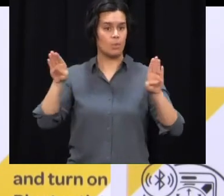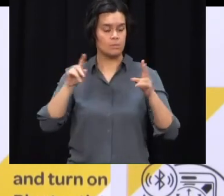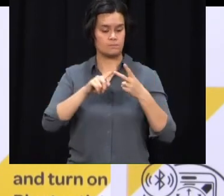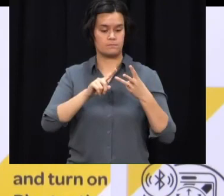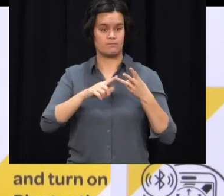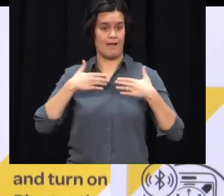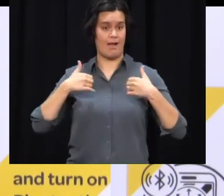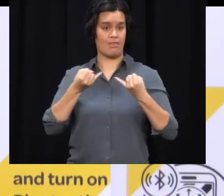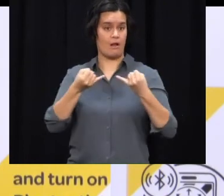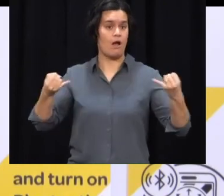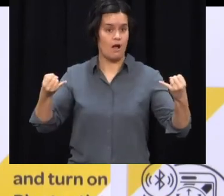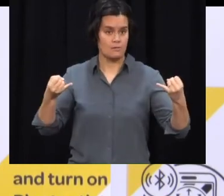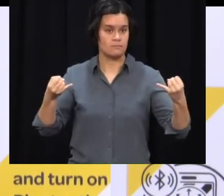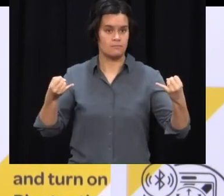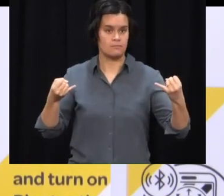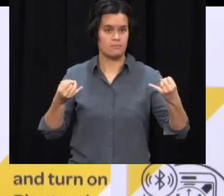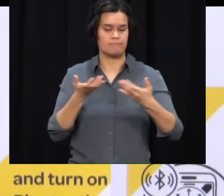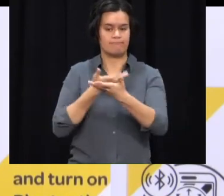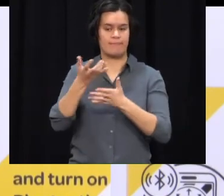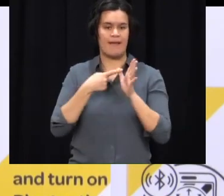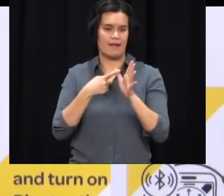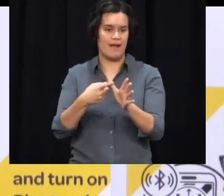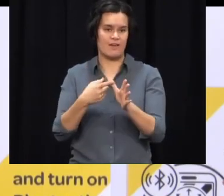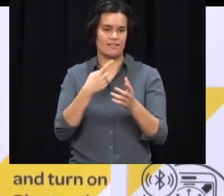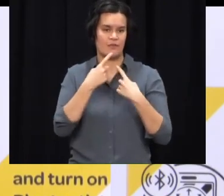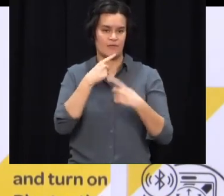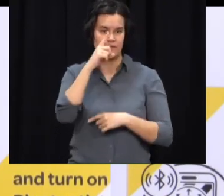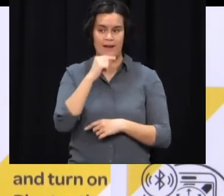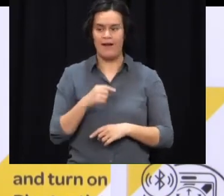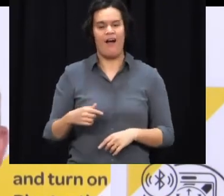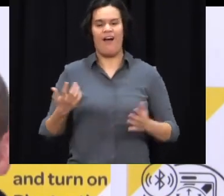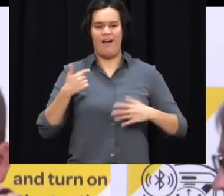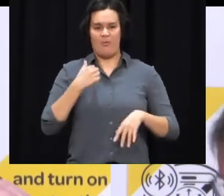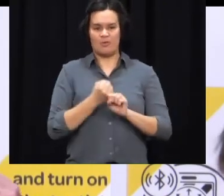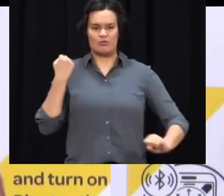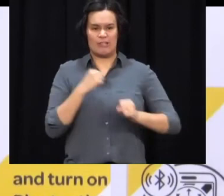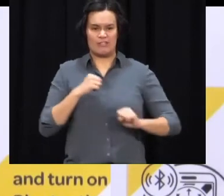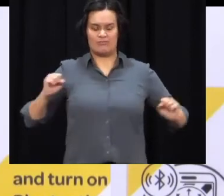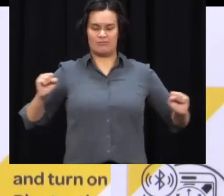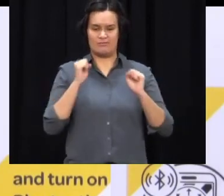details and so on would be very helpful. Right. I shall go and stretch my legs. I'm sure you'll all have fun with me later.